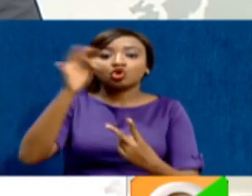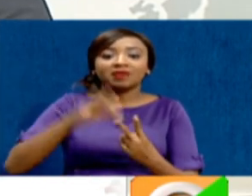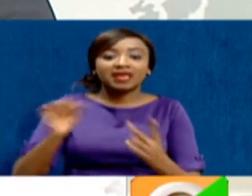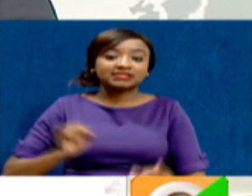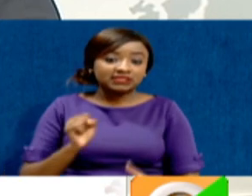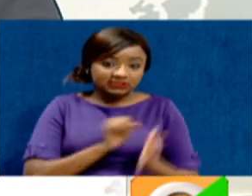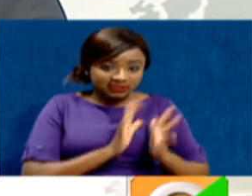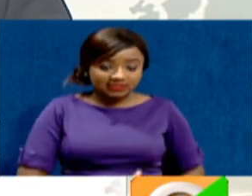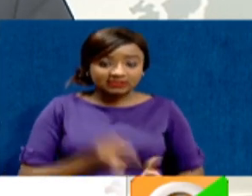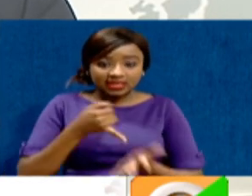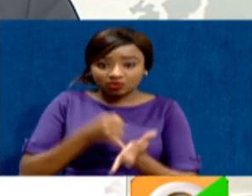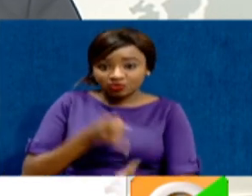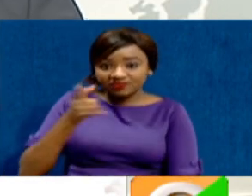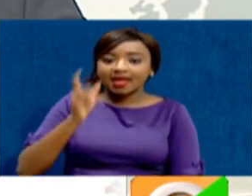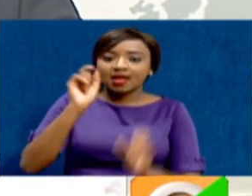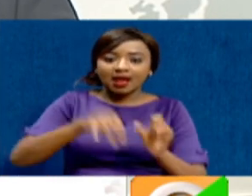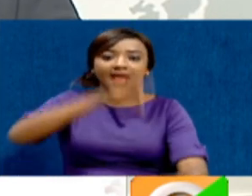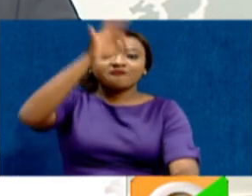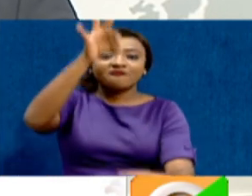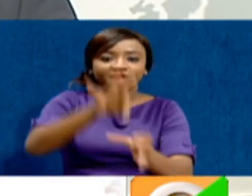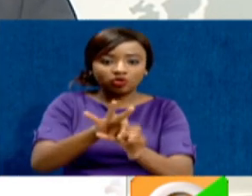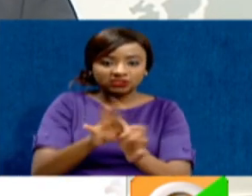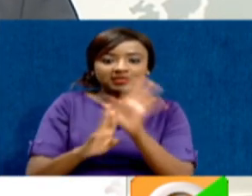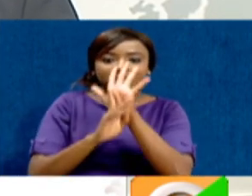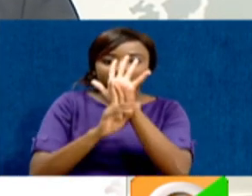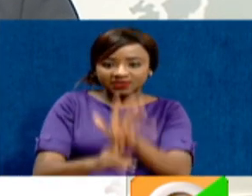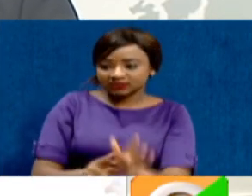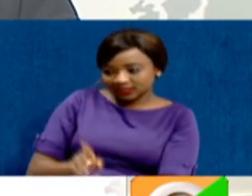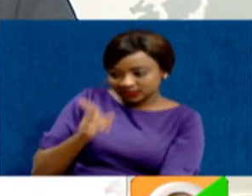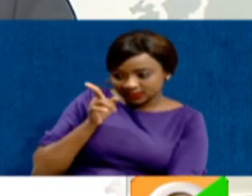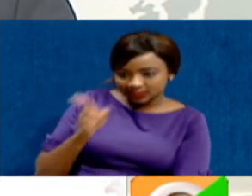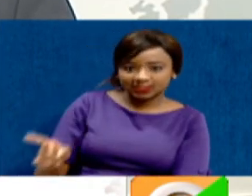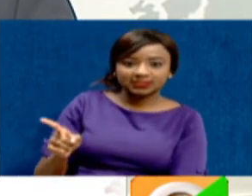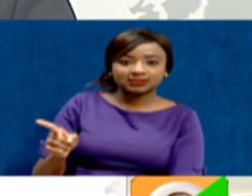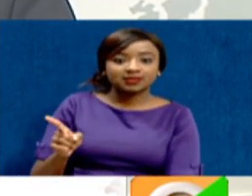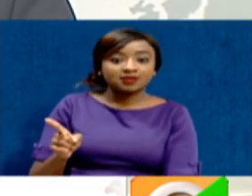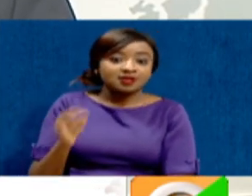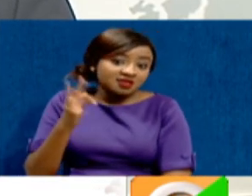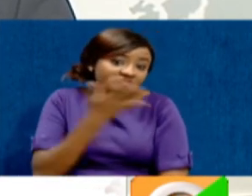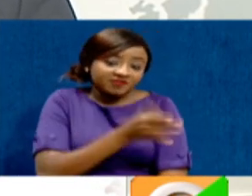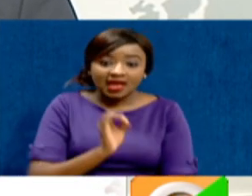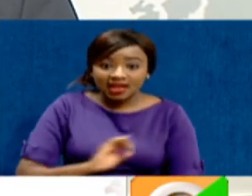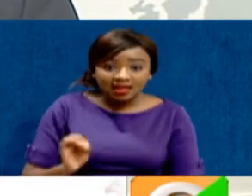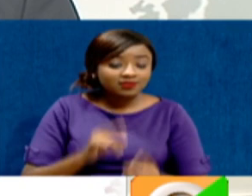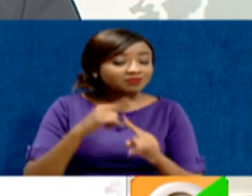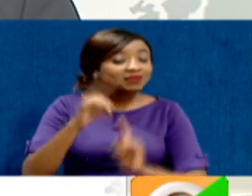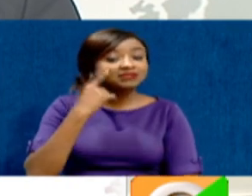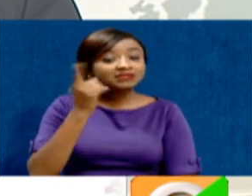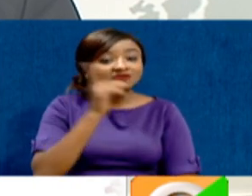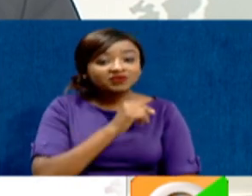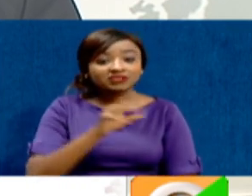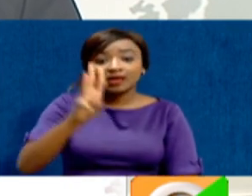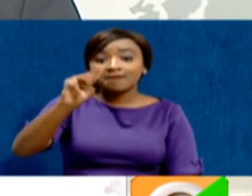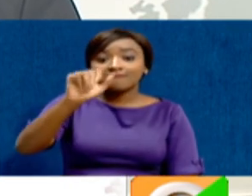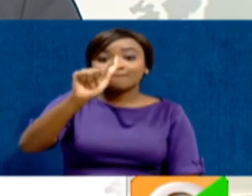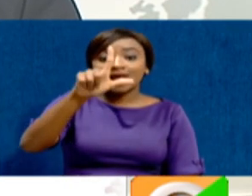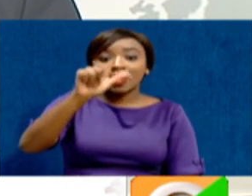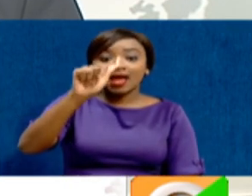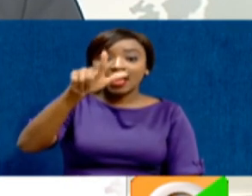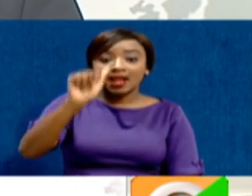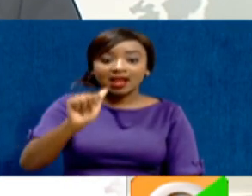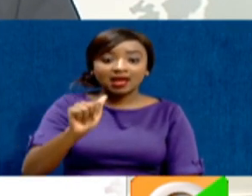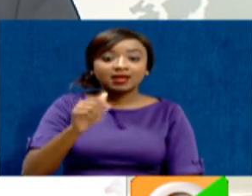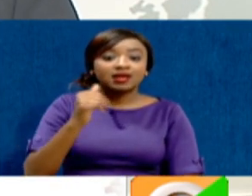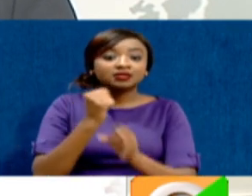and belong to that delegation can vote on behalf of the elected senator if he's not present. But you saw what Malala did and what